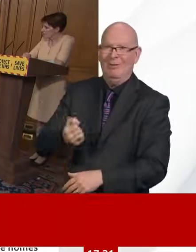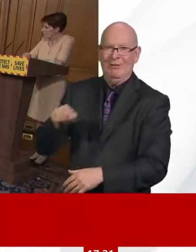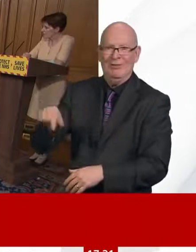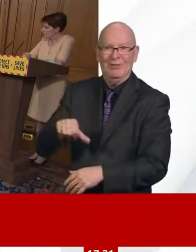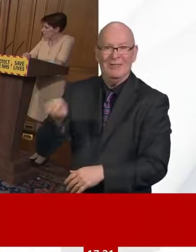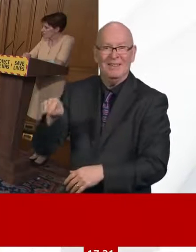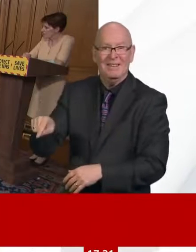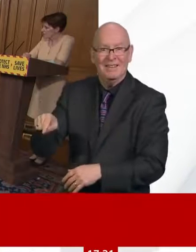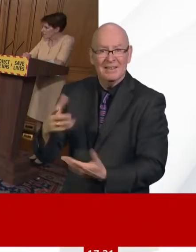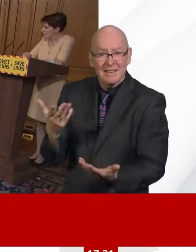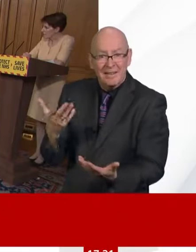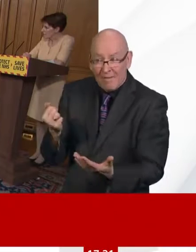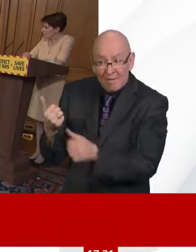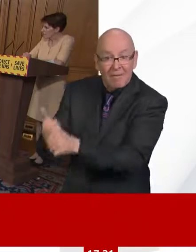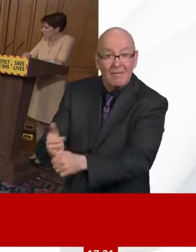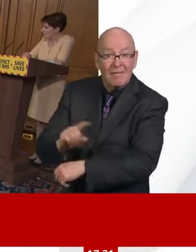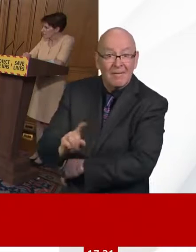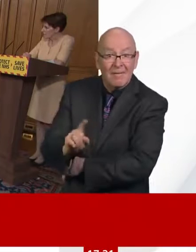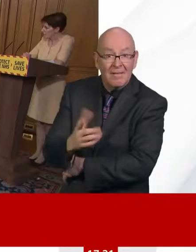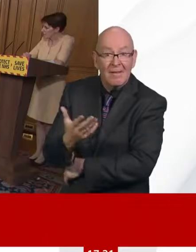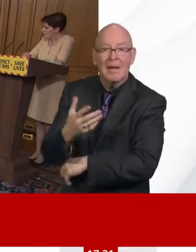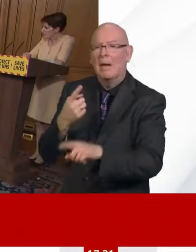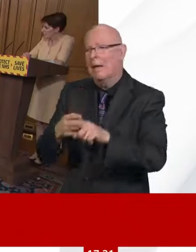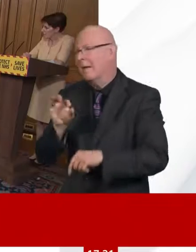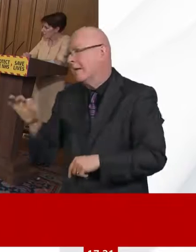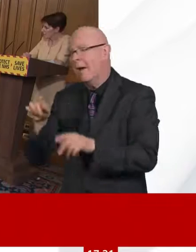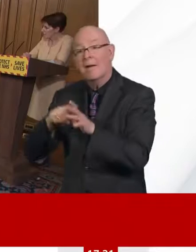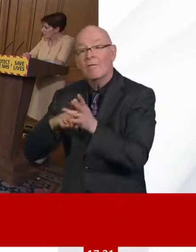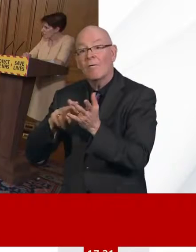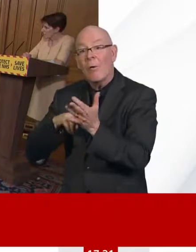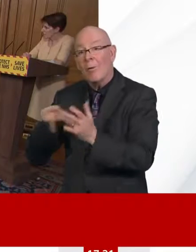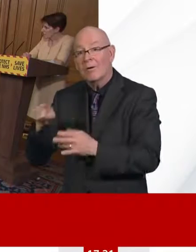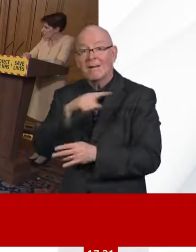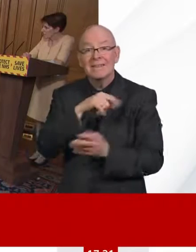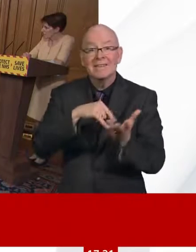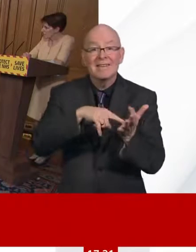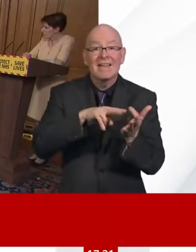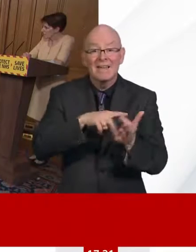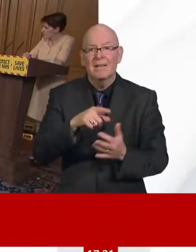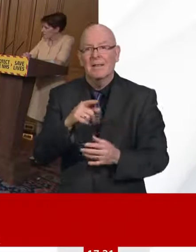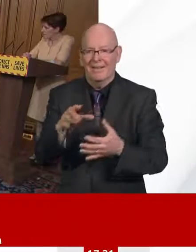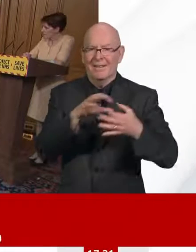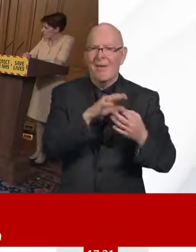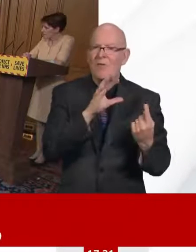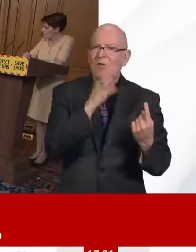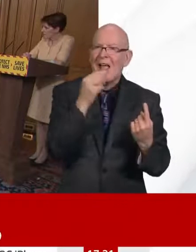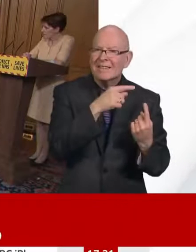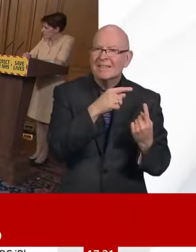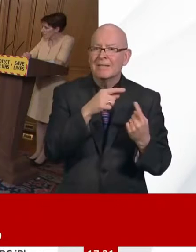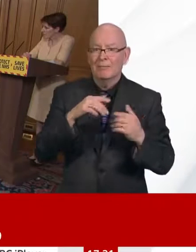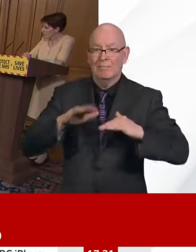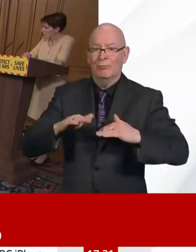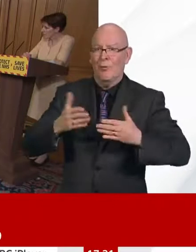Because effectively you're comparing apples with pairs, one with care home deaths, one